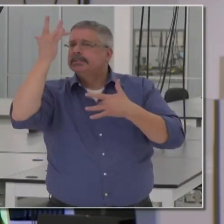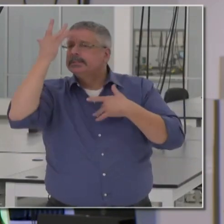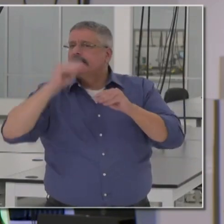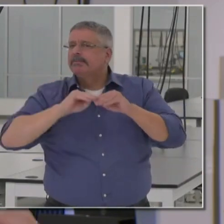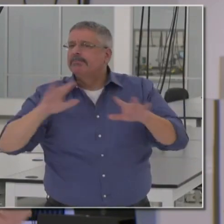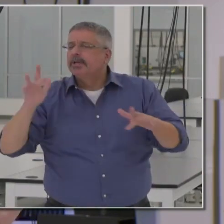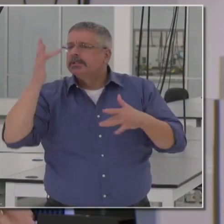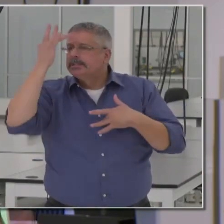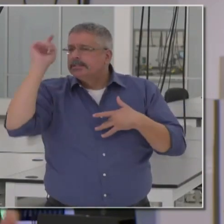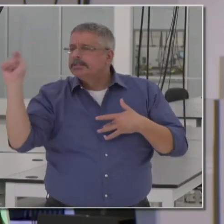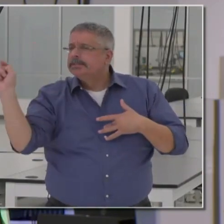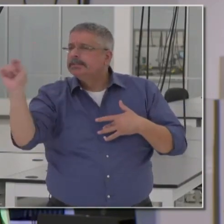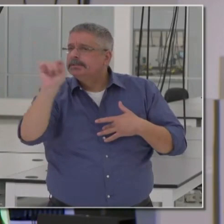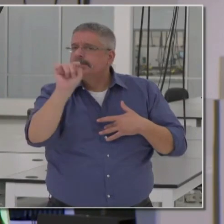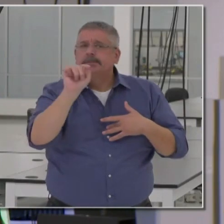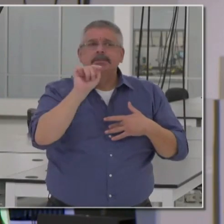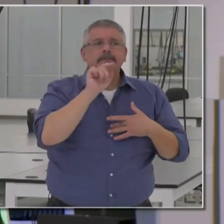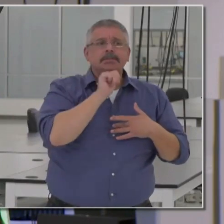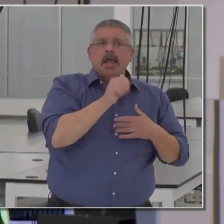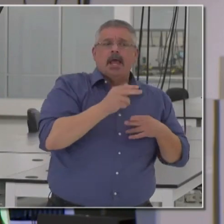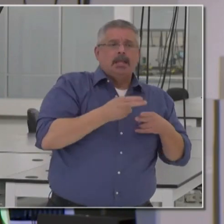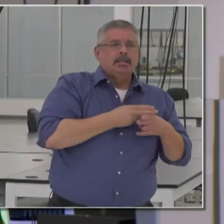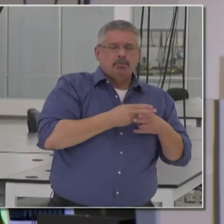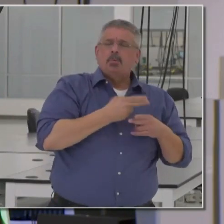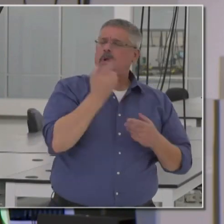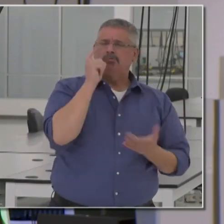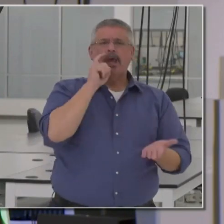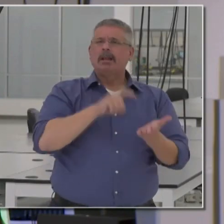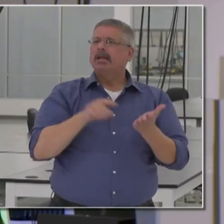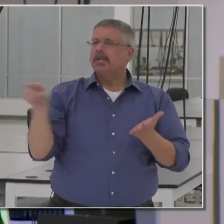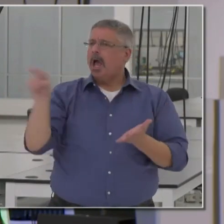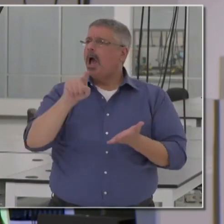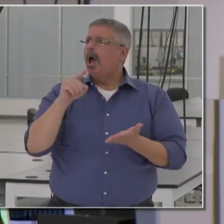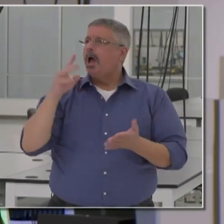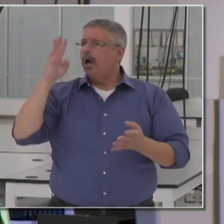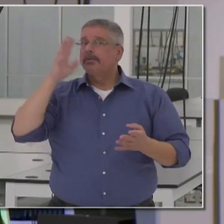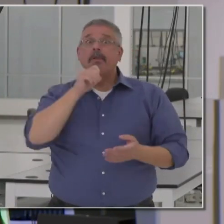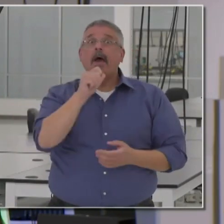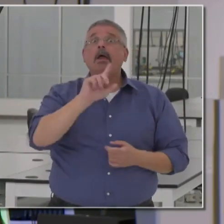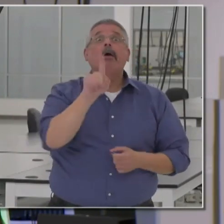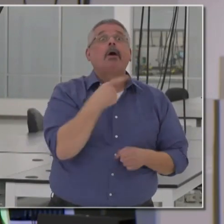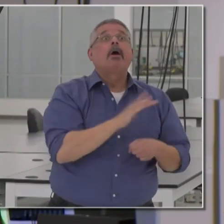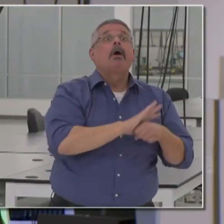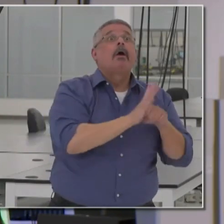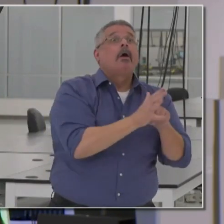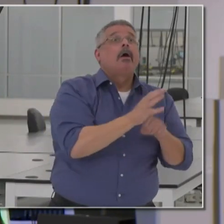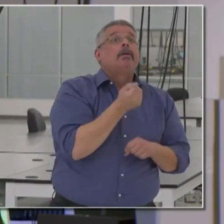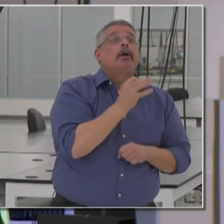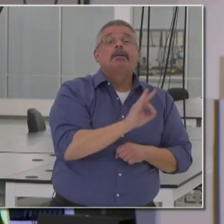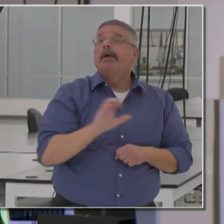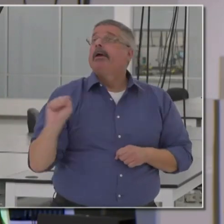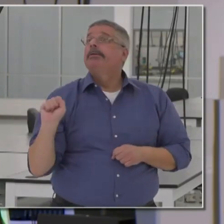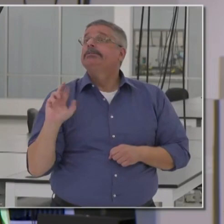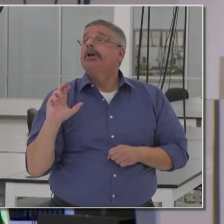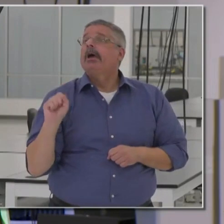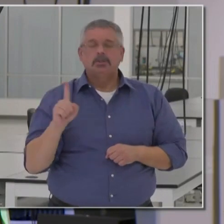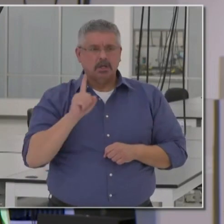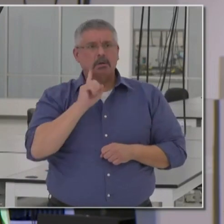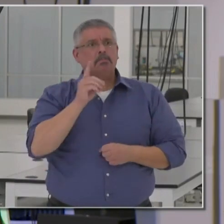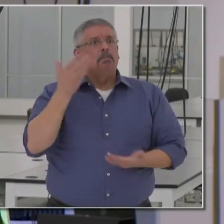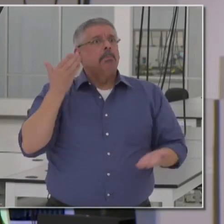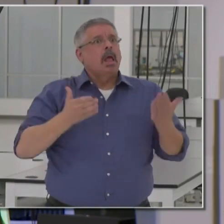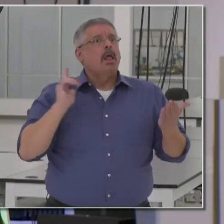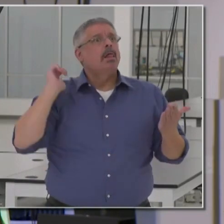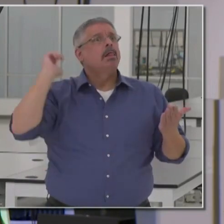diseases. It's not a temporary reality in our lifetime. It's not just COVID-19 or SARS in this new incarnation. It's a likelihood